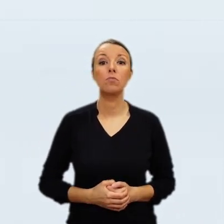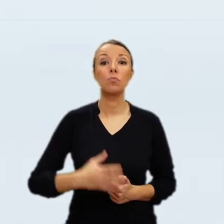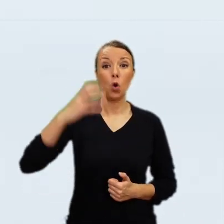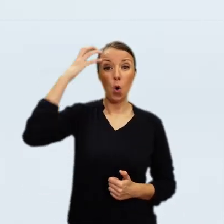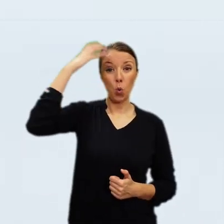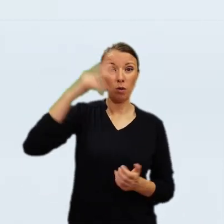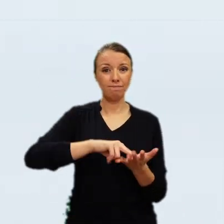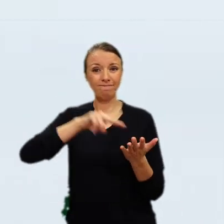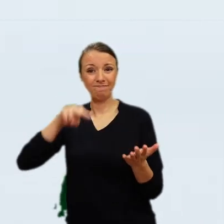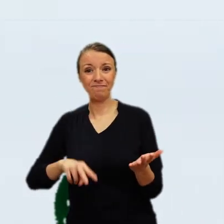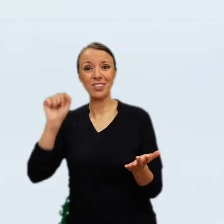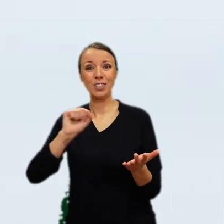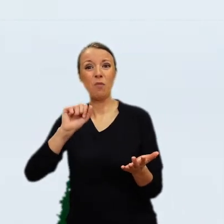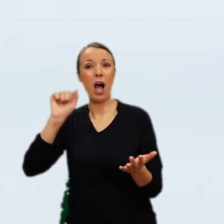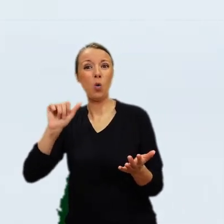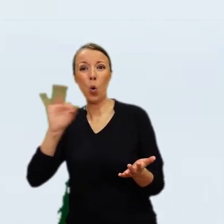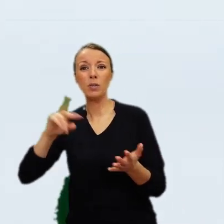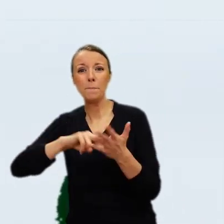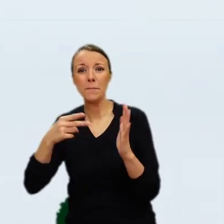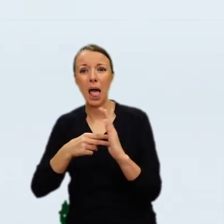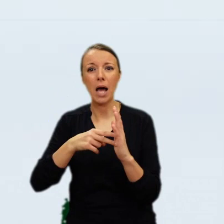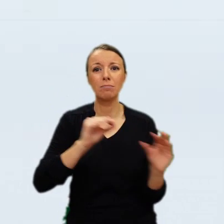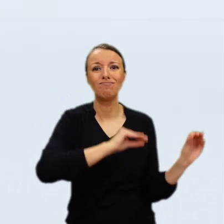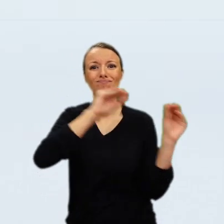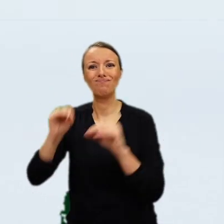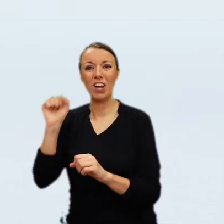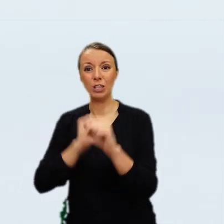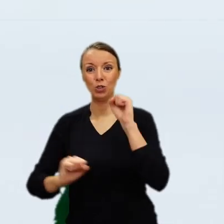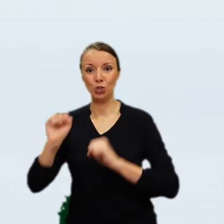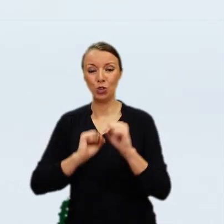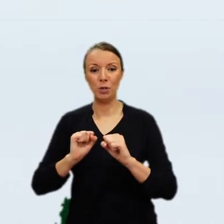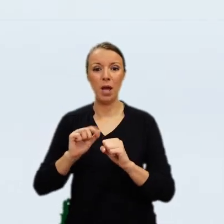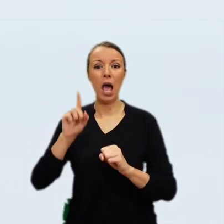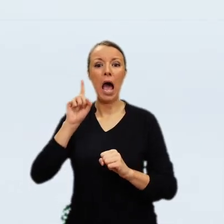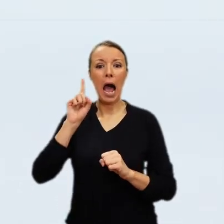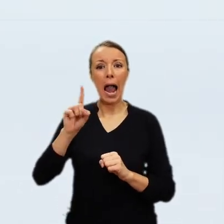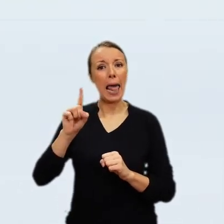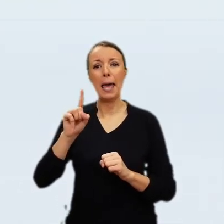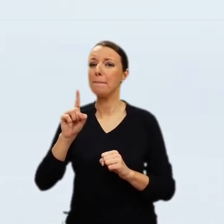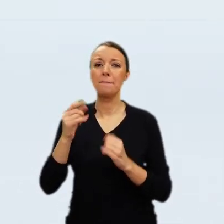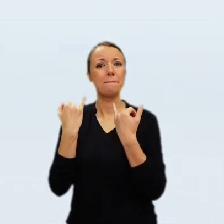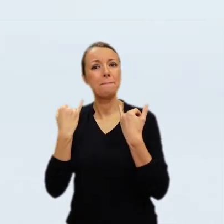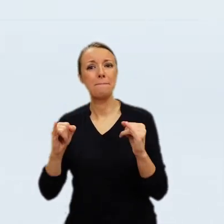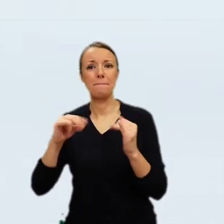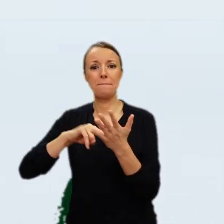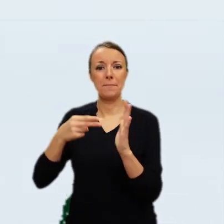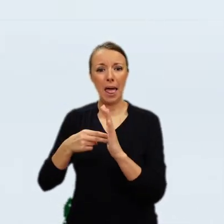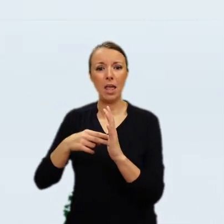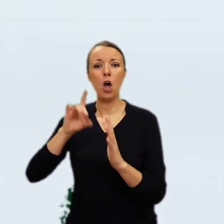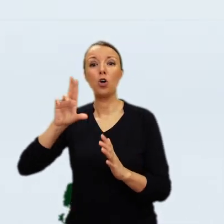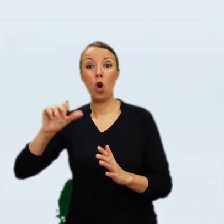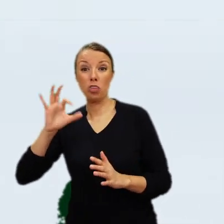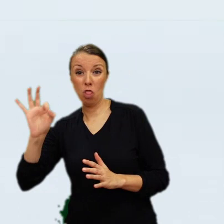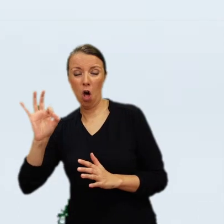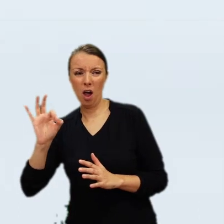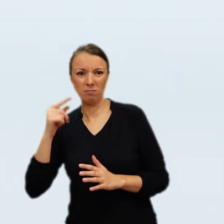He had lived with the Polish writer at Wazienki for slightly less than four years. However, the painting was to remain at Wazienki